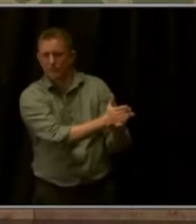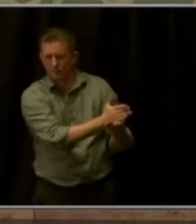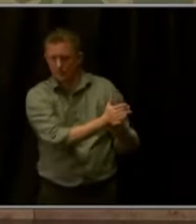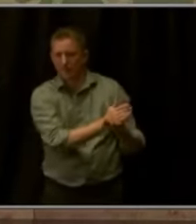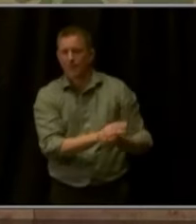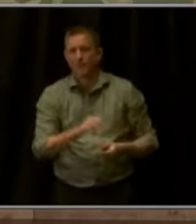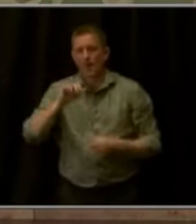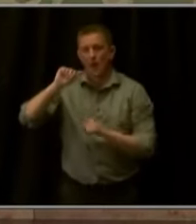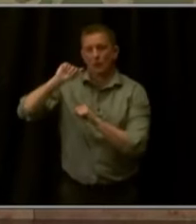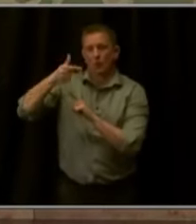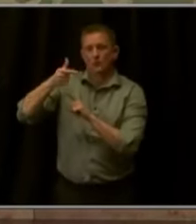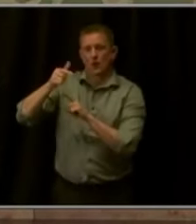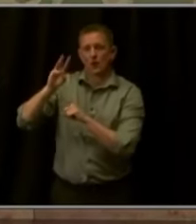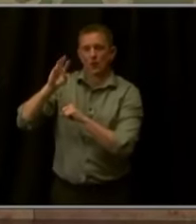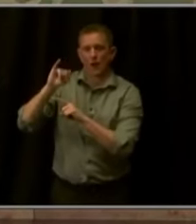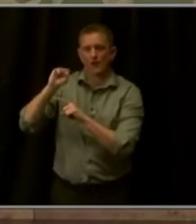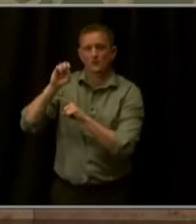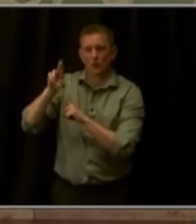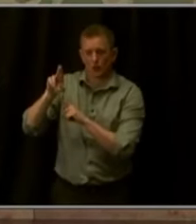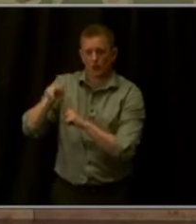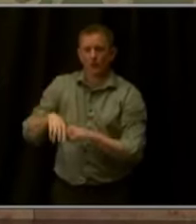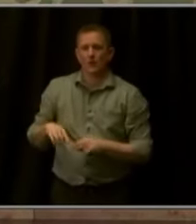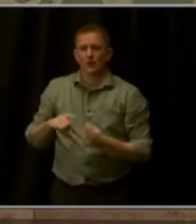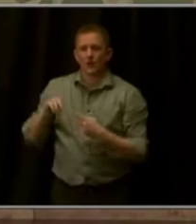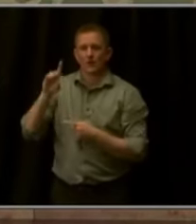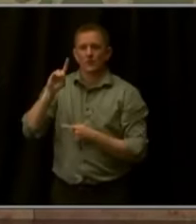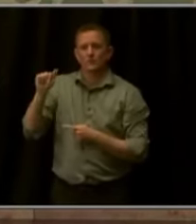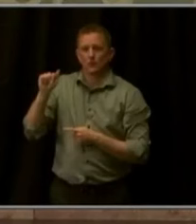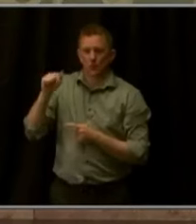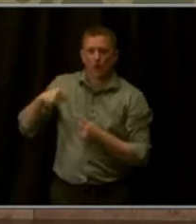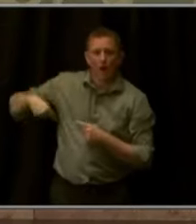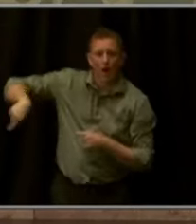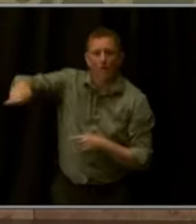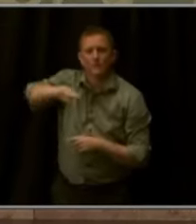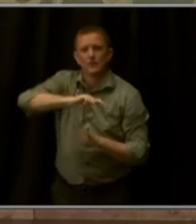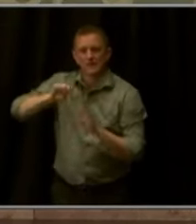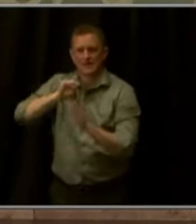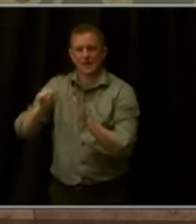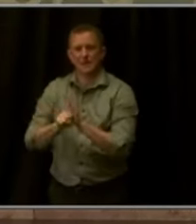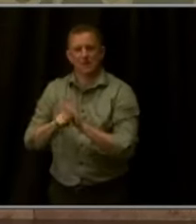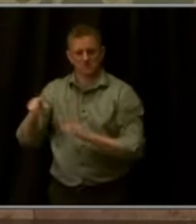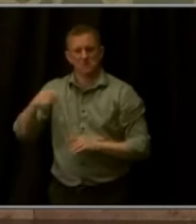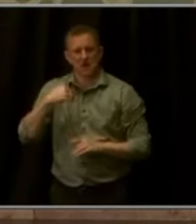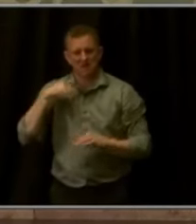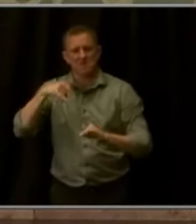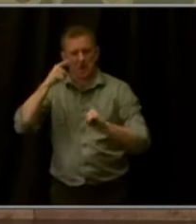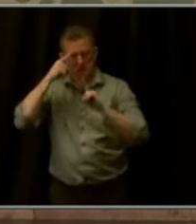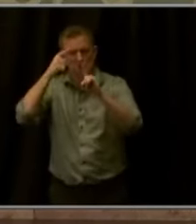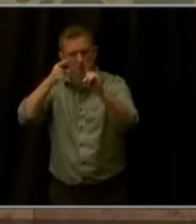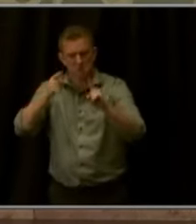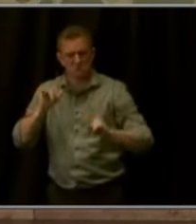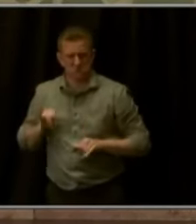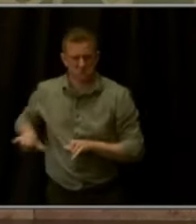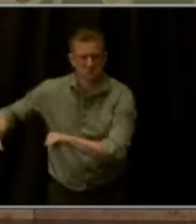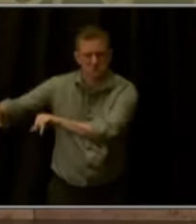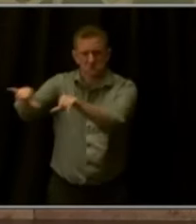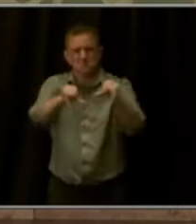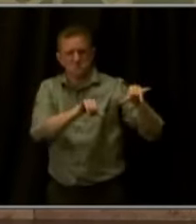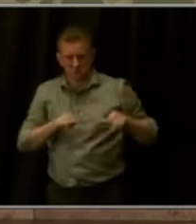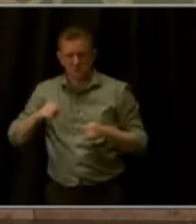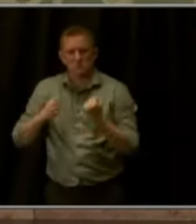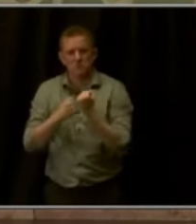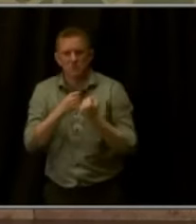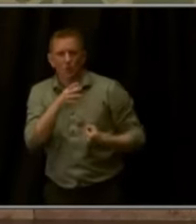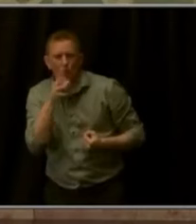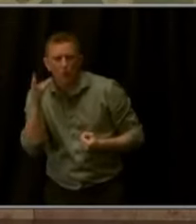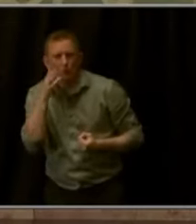Weiser, and district attorneys across the state to get it done while supporting our rural DA offices. And while all of this